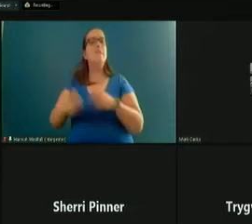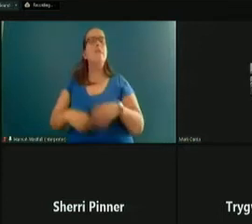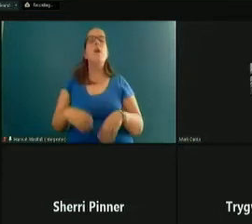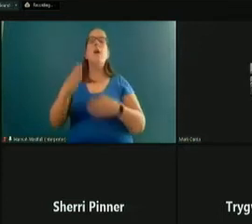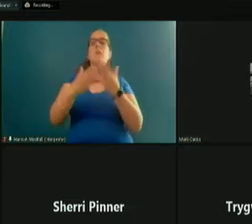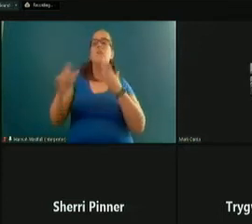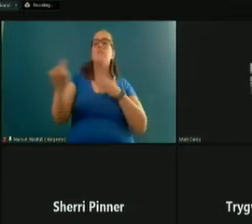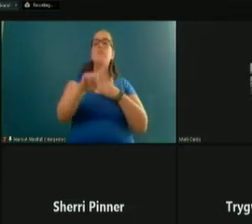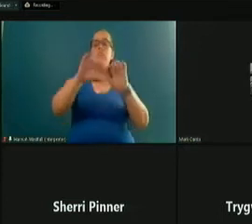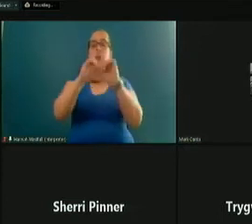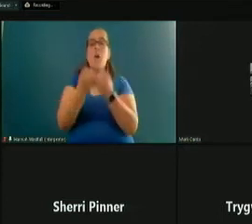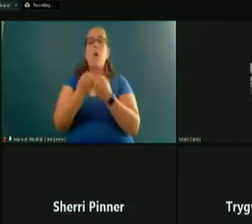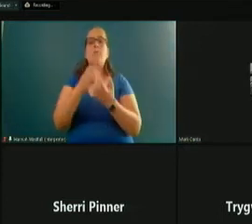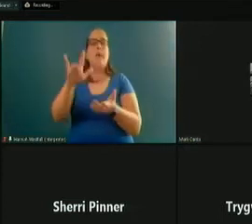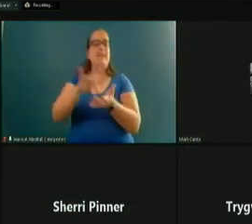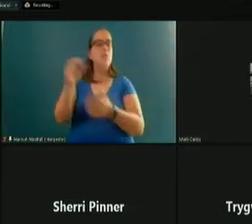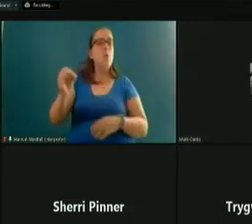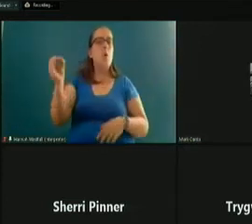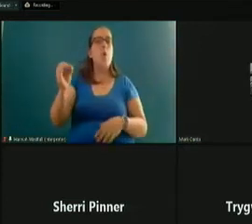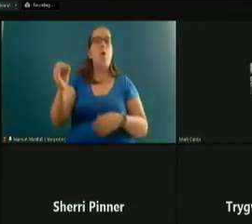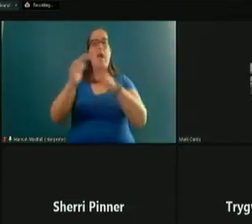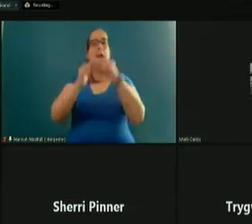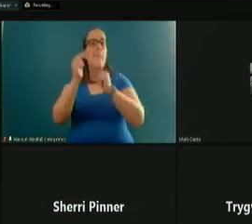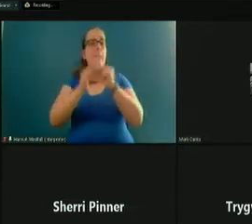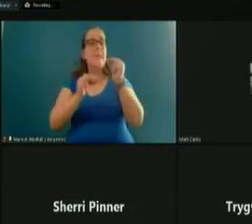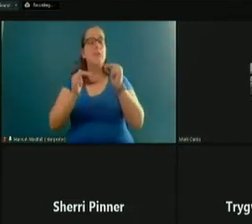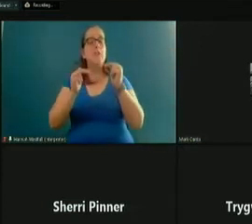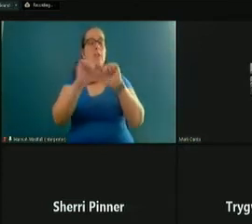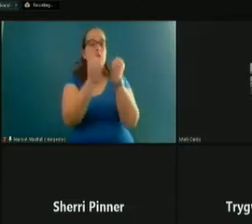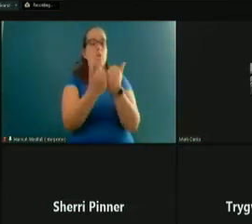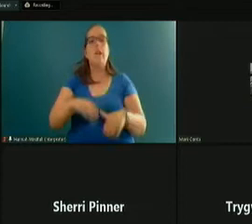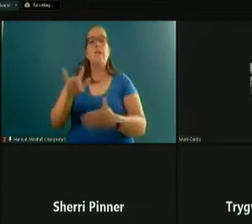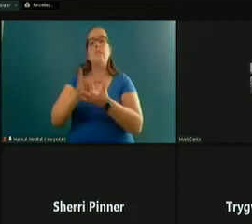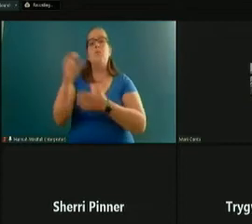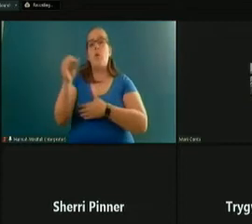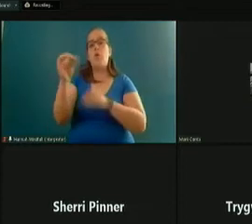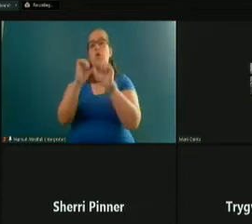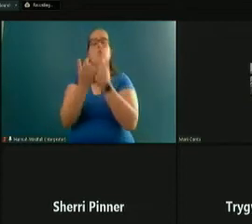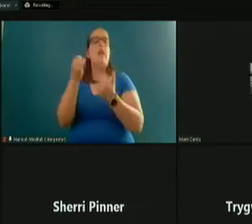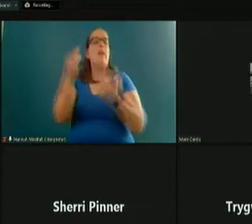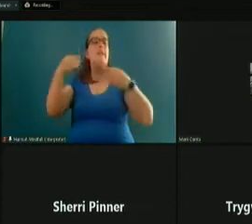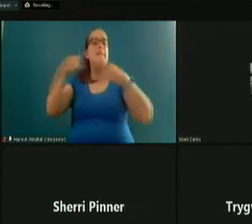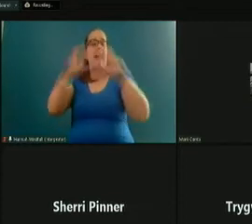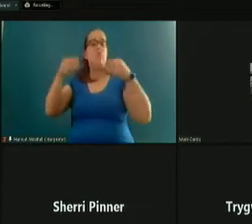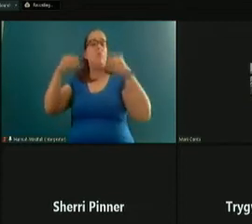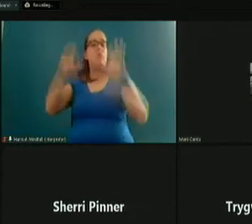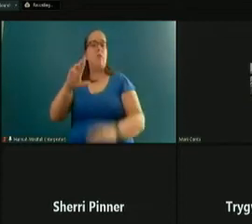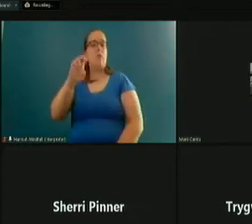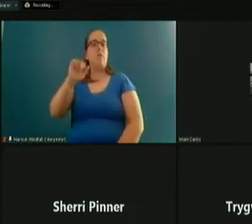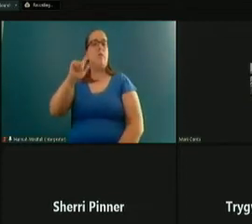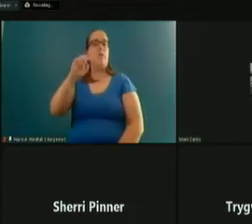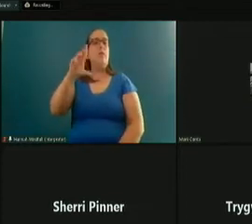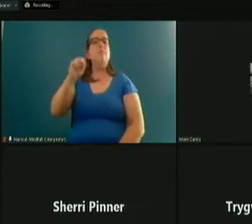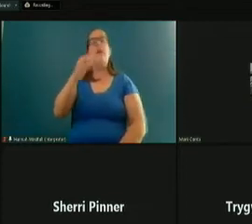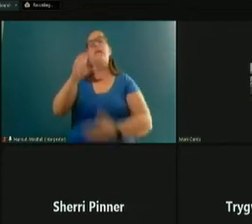organizations, Central Oregon Builders Association, Central Oregon Association of Realtors, and Central Oregon Land Watch. We meet on a regular basis.